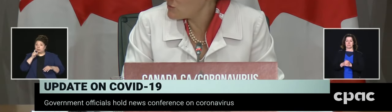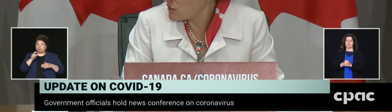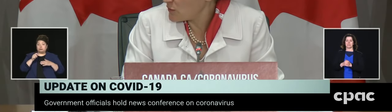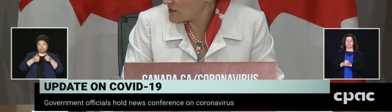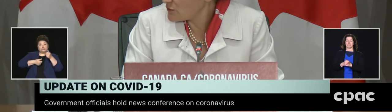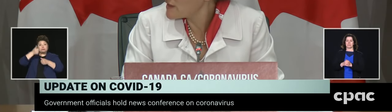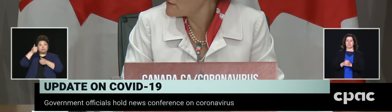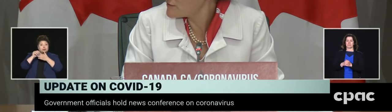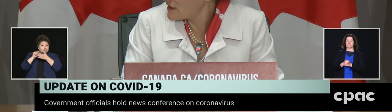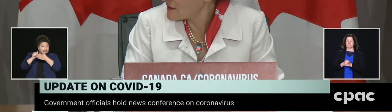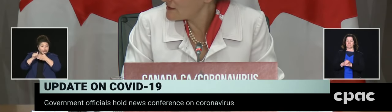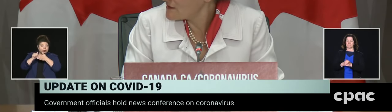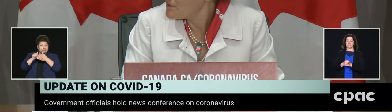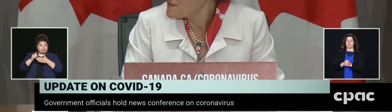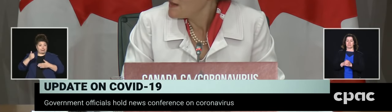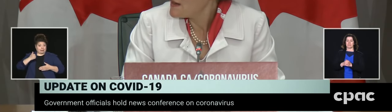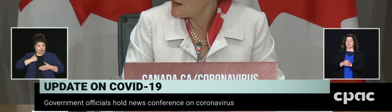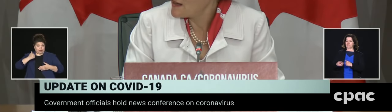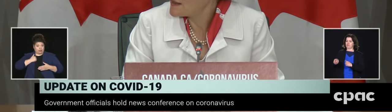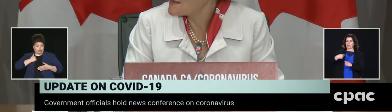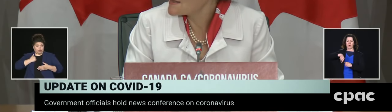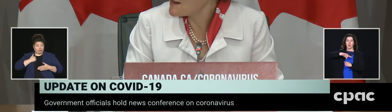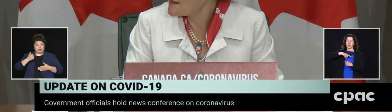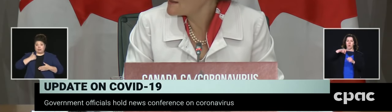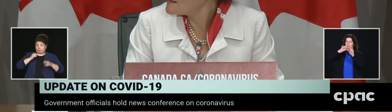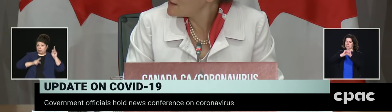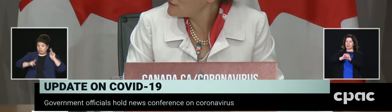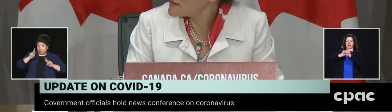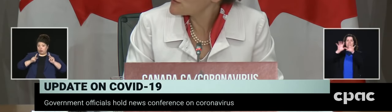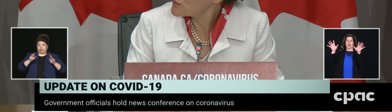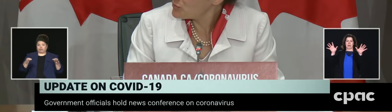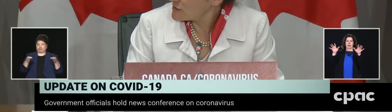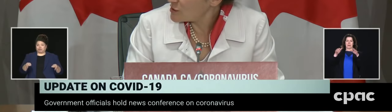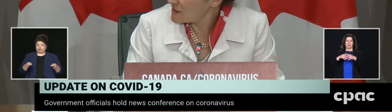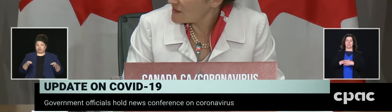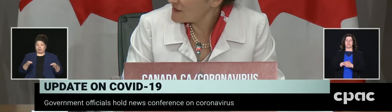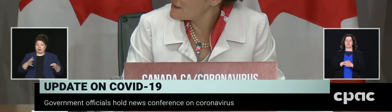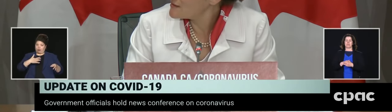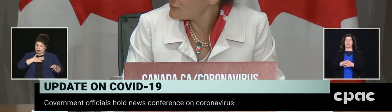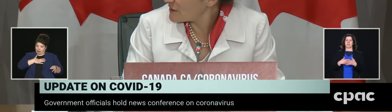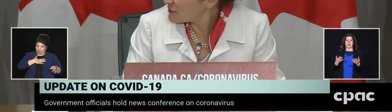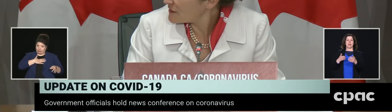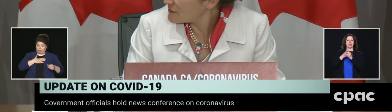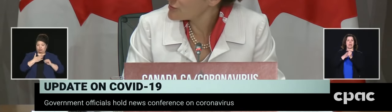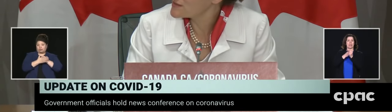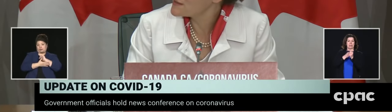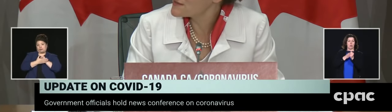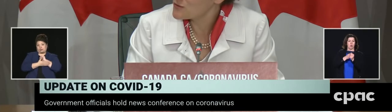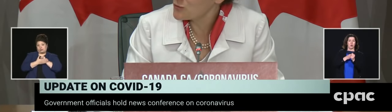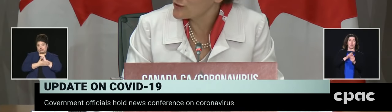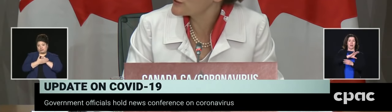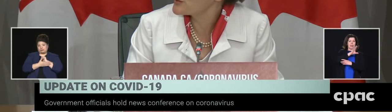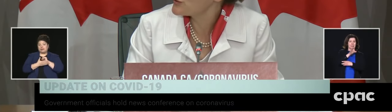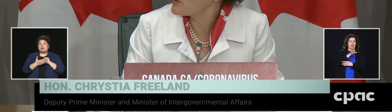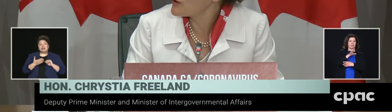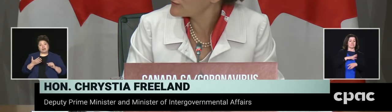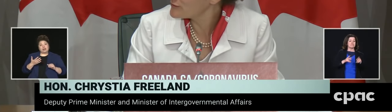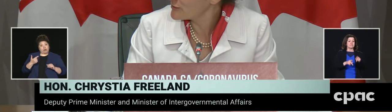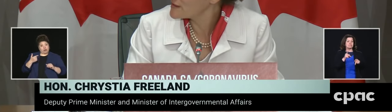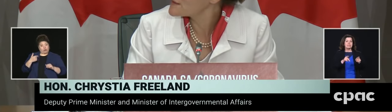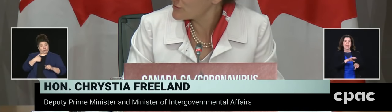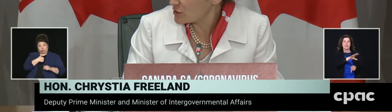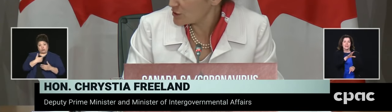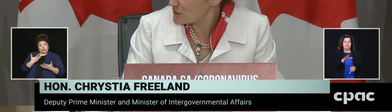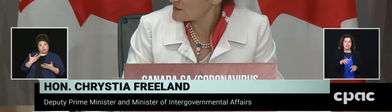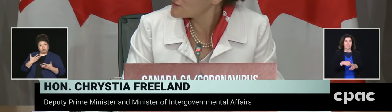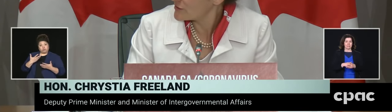decisions about what's right for Canada. And I think none of us would appreciate it if other countries were to offer